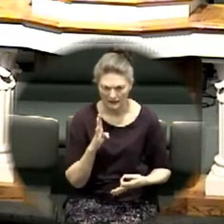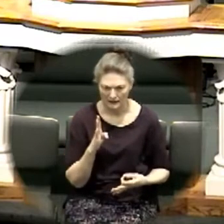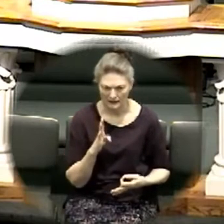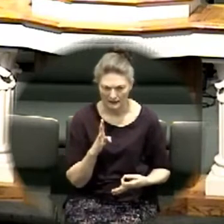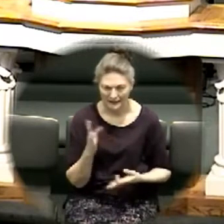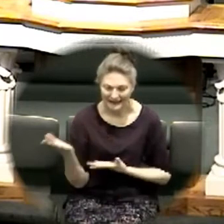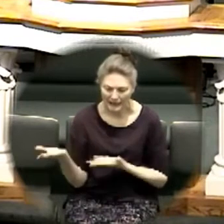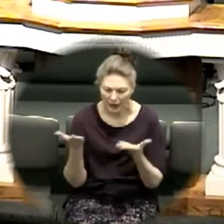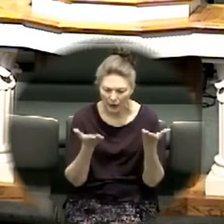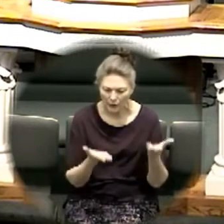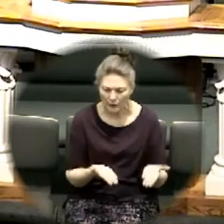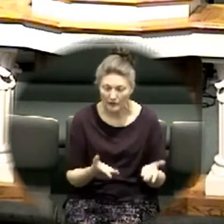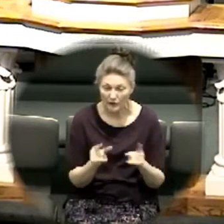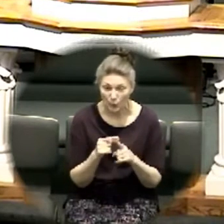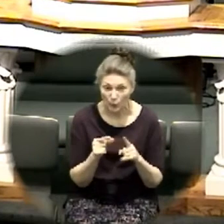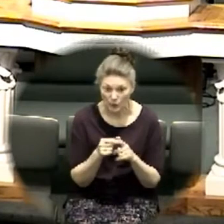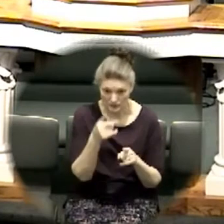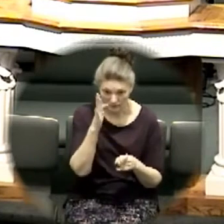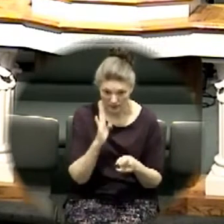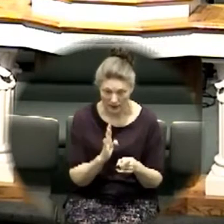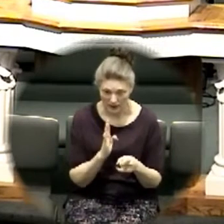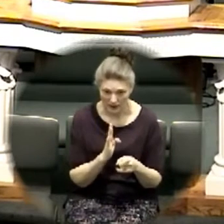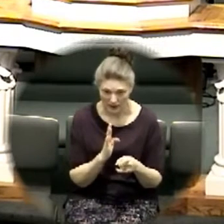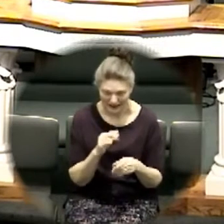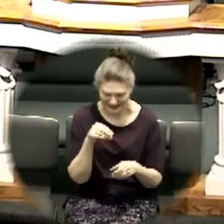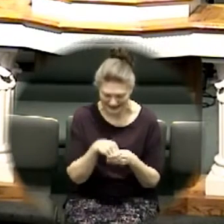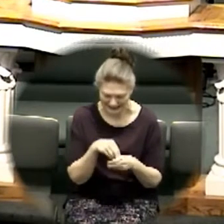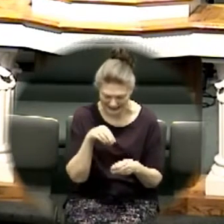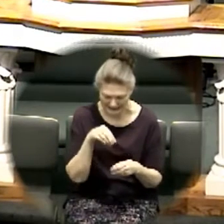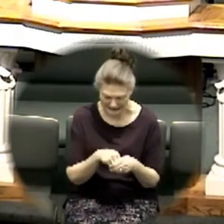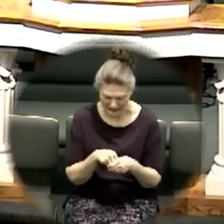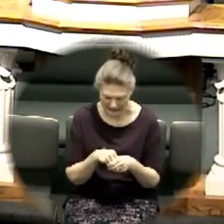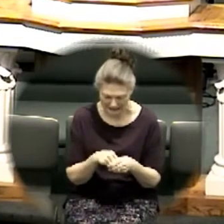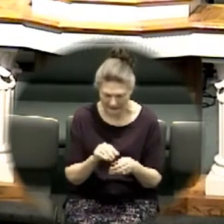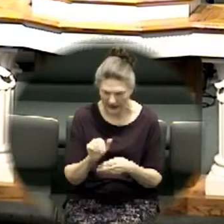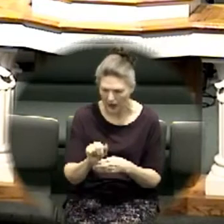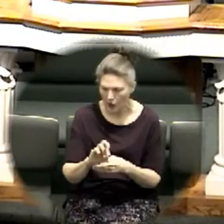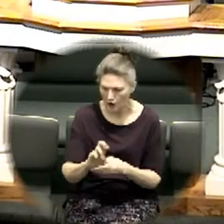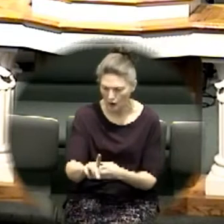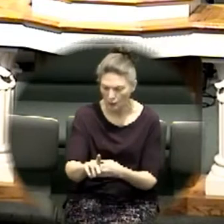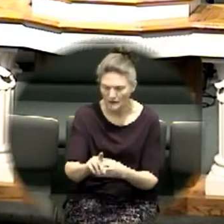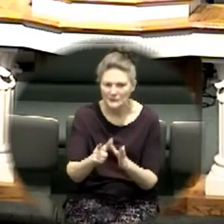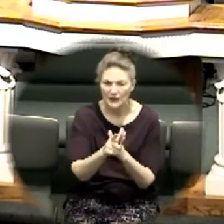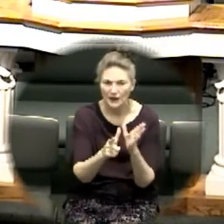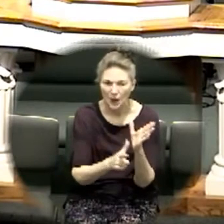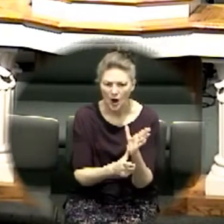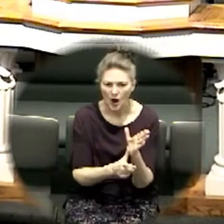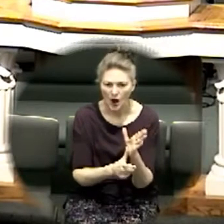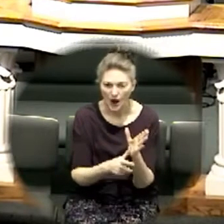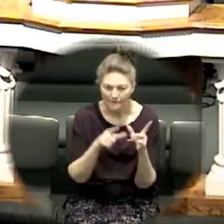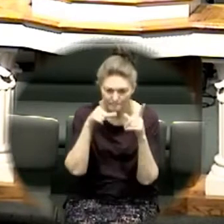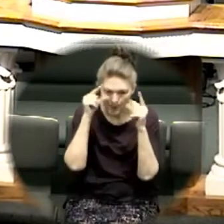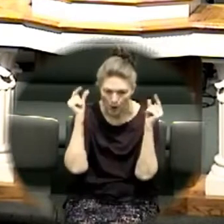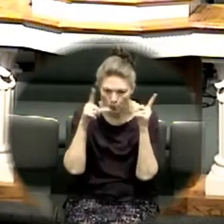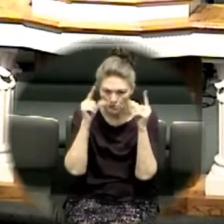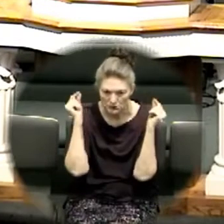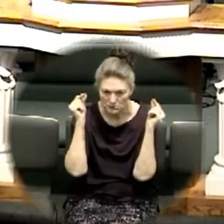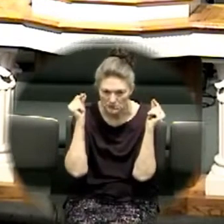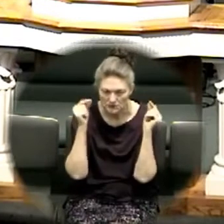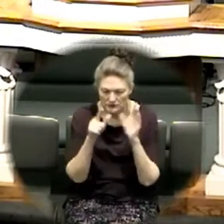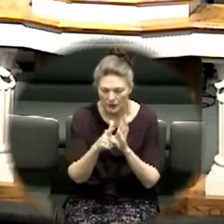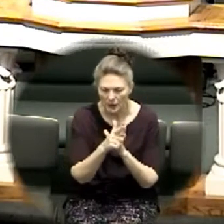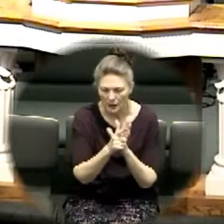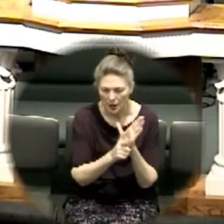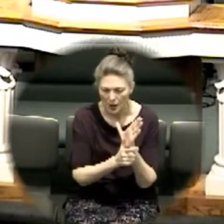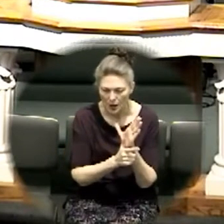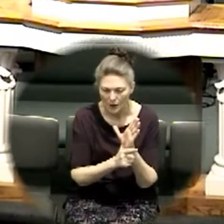carrying the word inside the ark was the law it was the word it was the